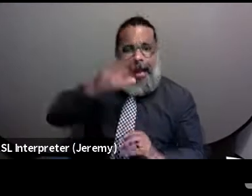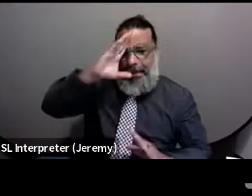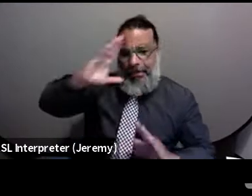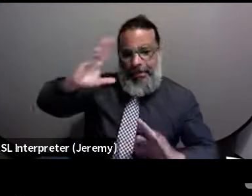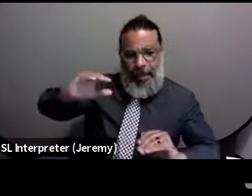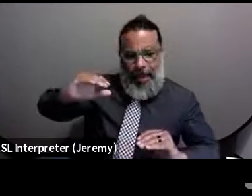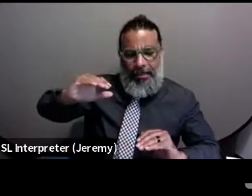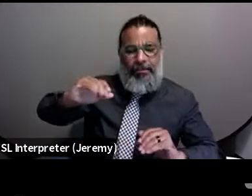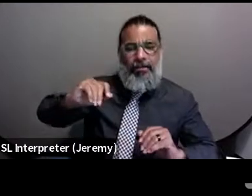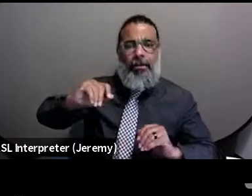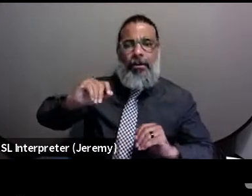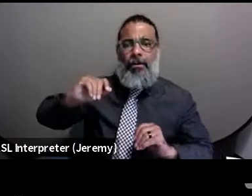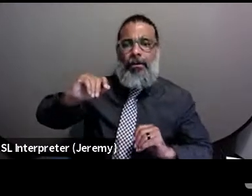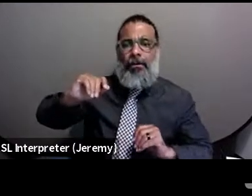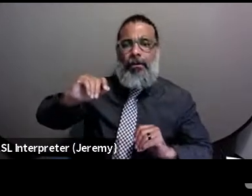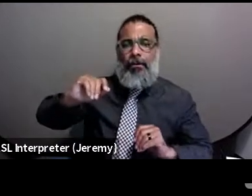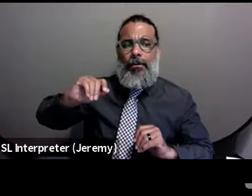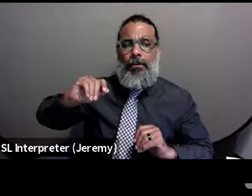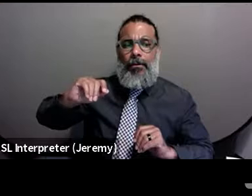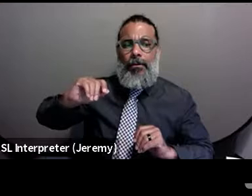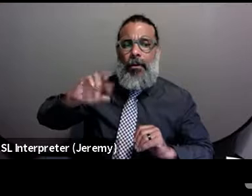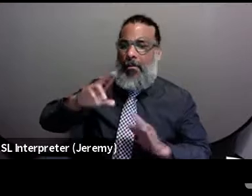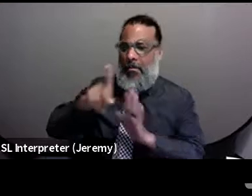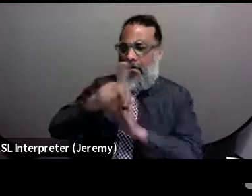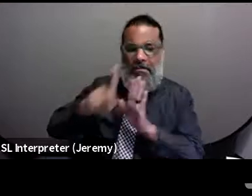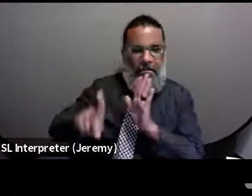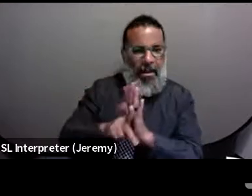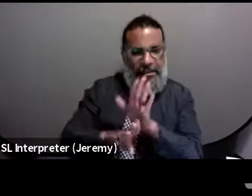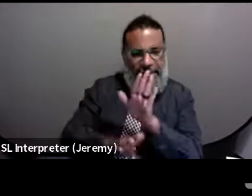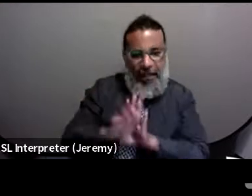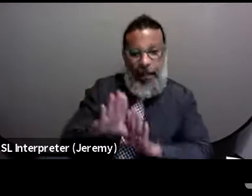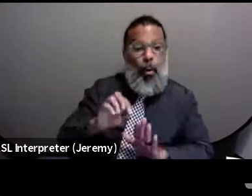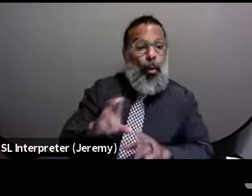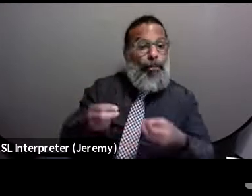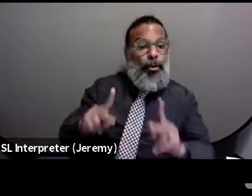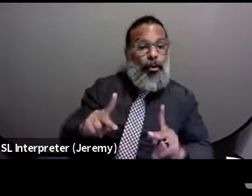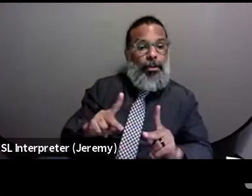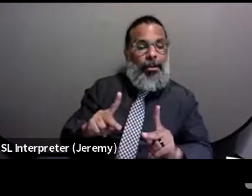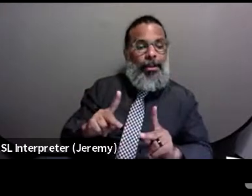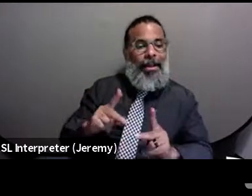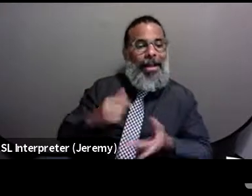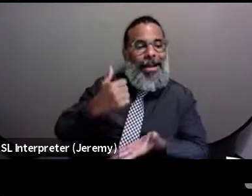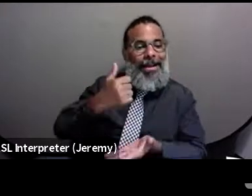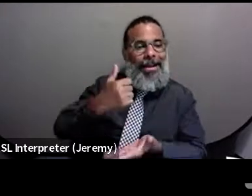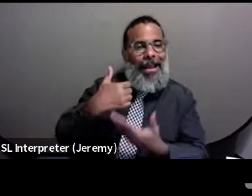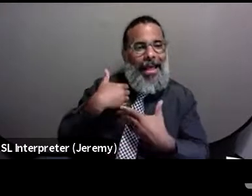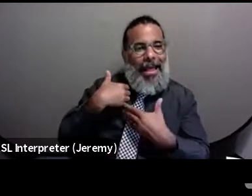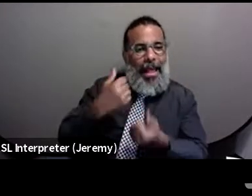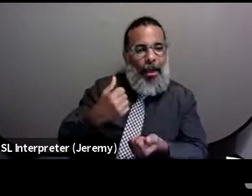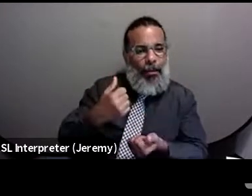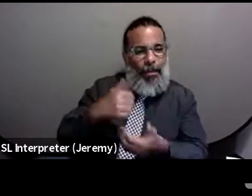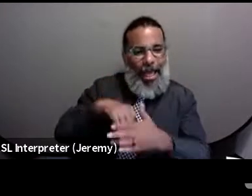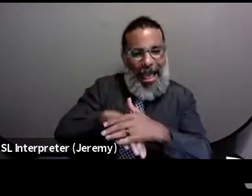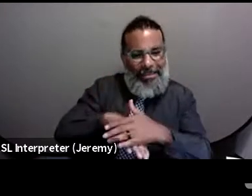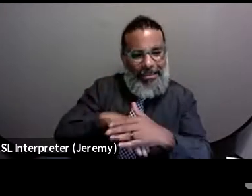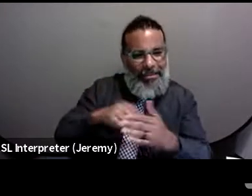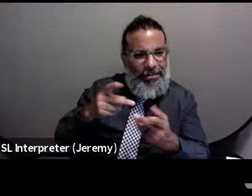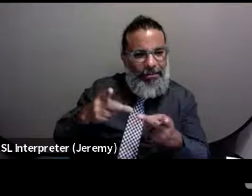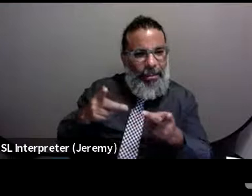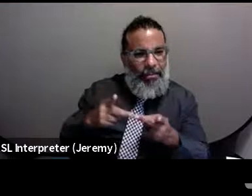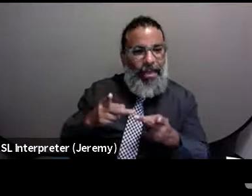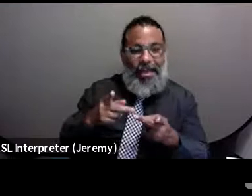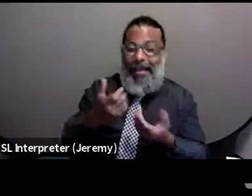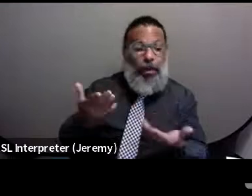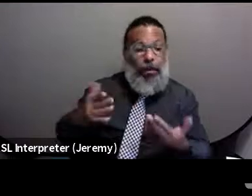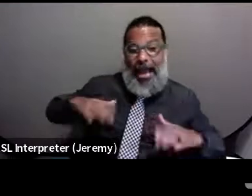policy developments or opportunities in the healthcare access space, and I'm guessing they're thinking of any that we haven't